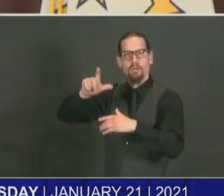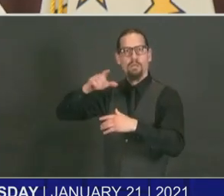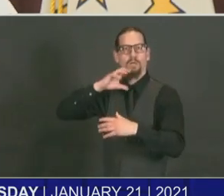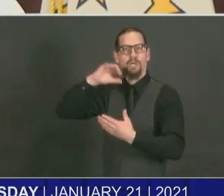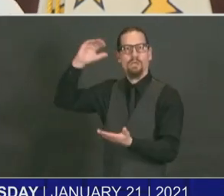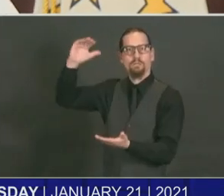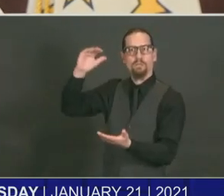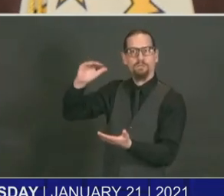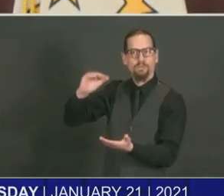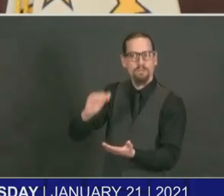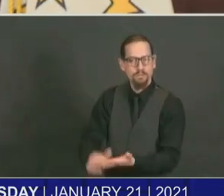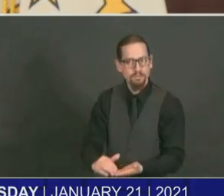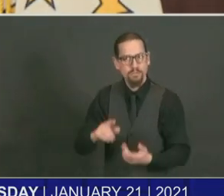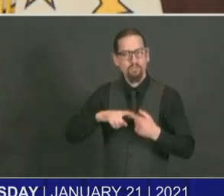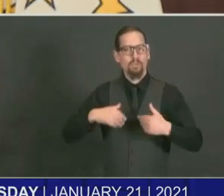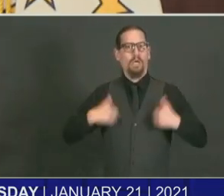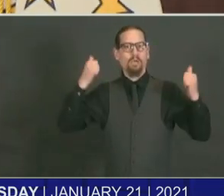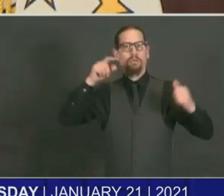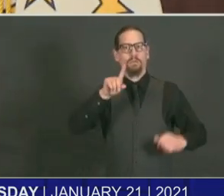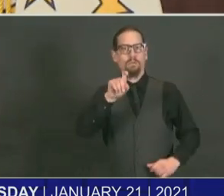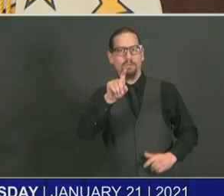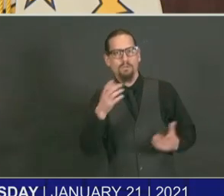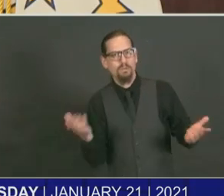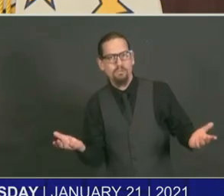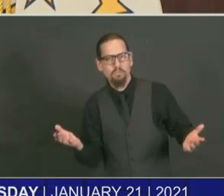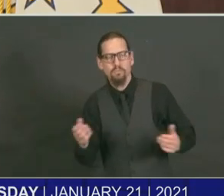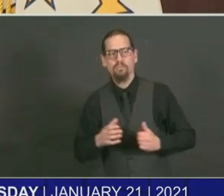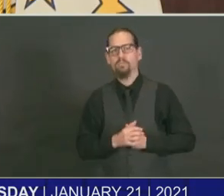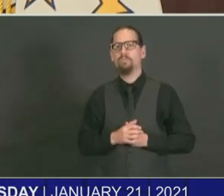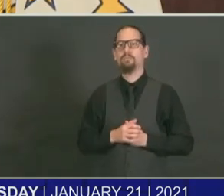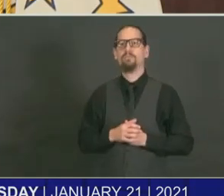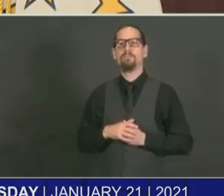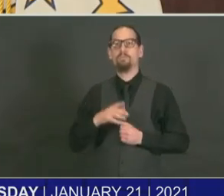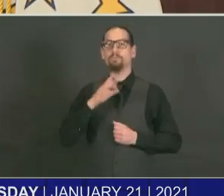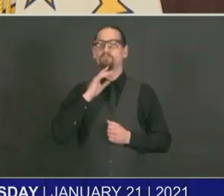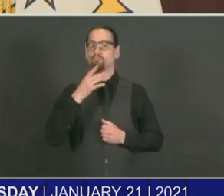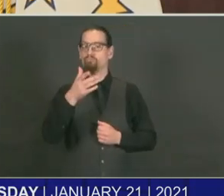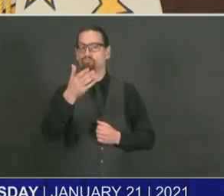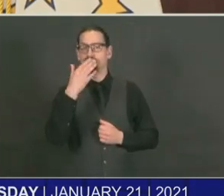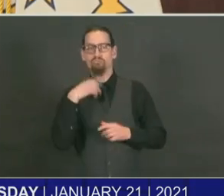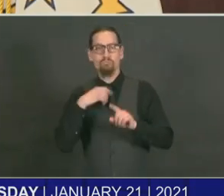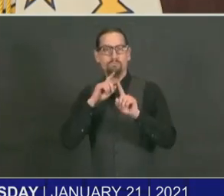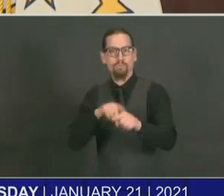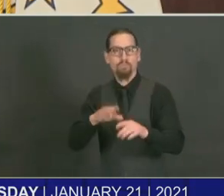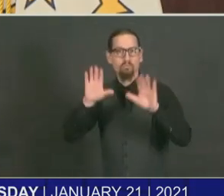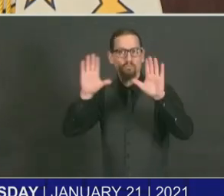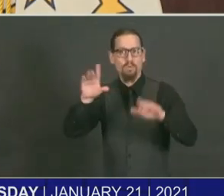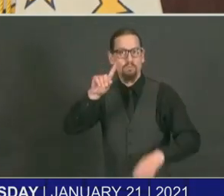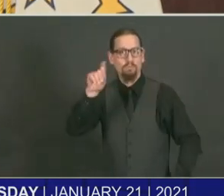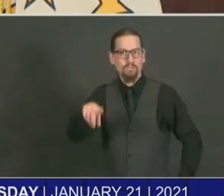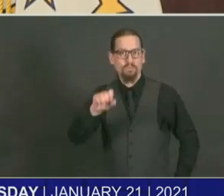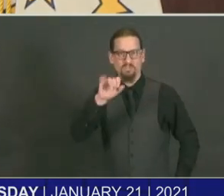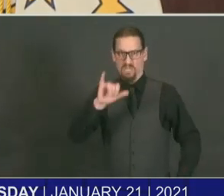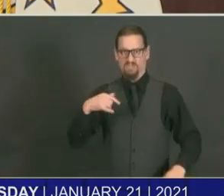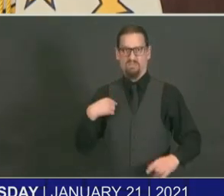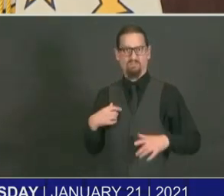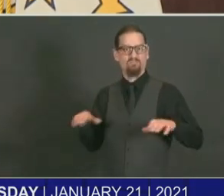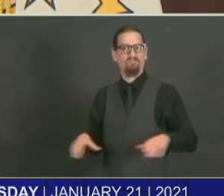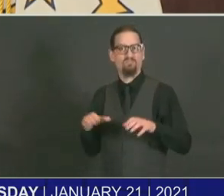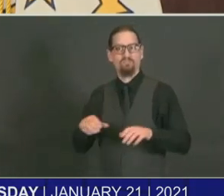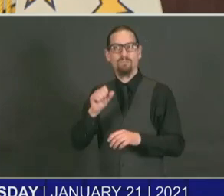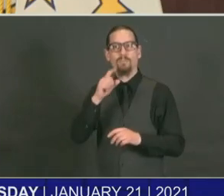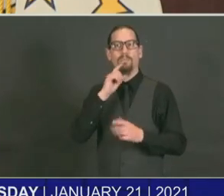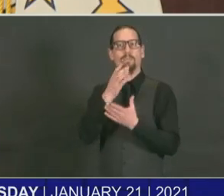Yeah, it's a great question. That's actually exactly what we're doing, right? So even in our phase 1b, part of phase 1 prioritization, we're starting with people aged